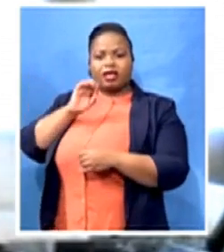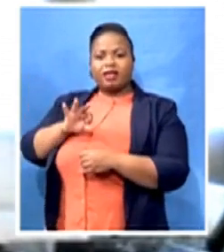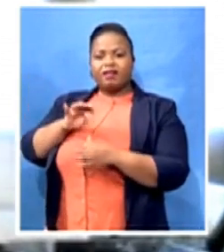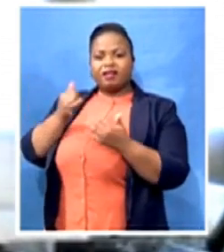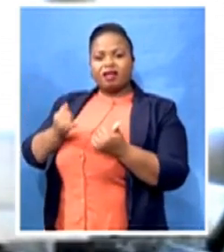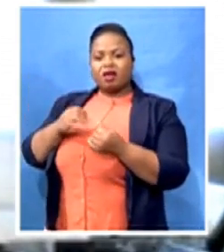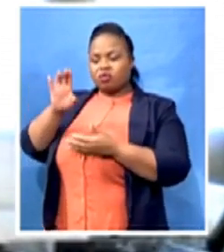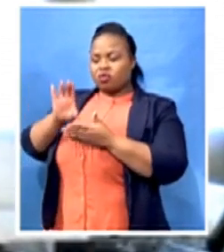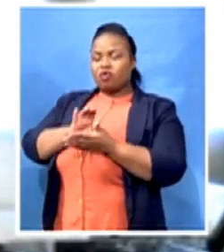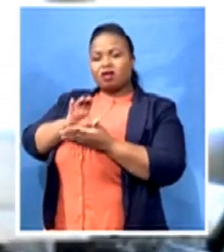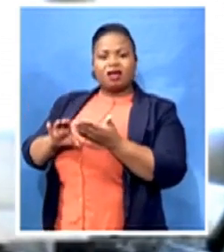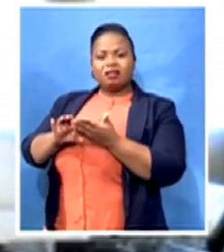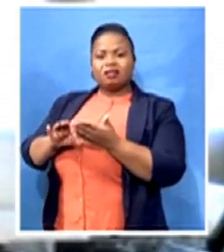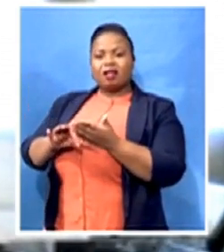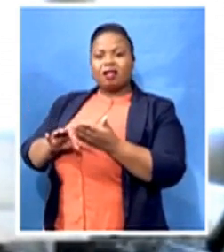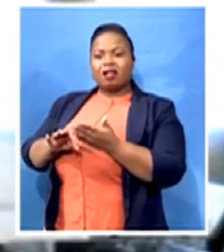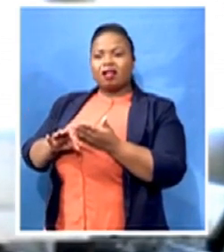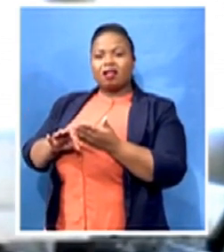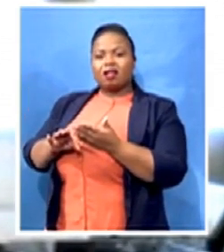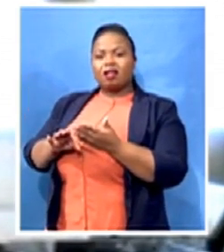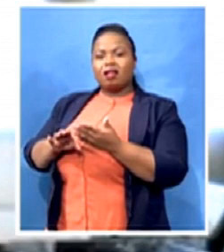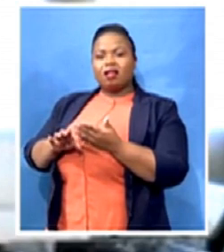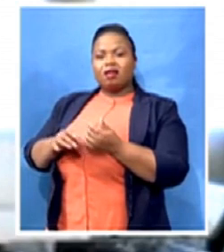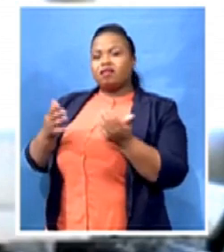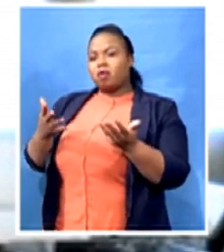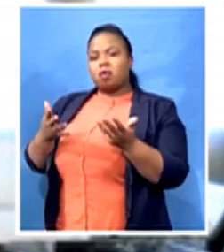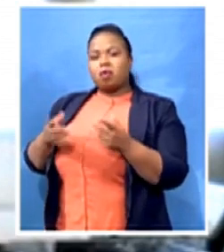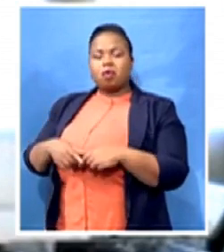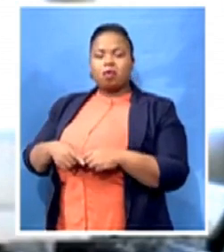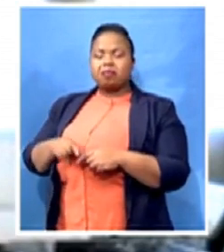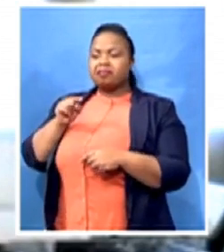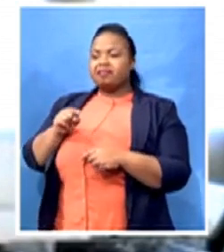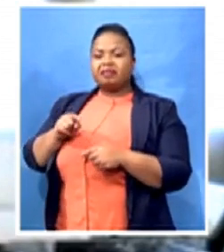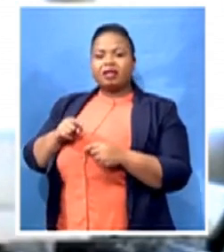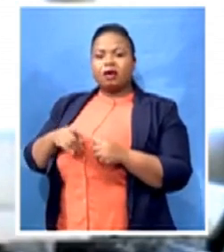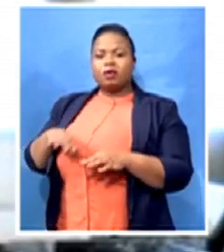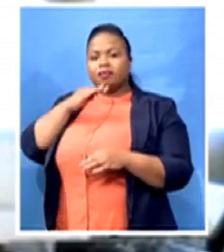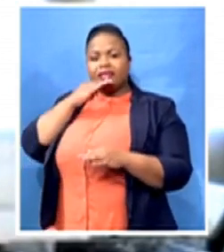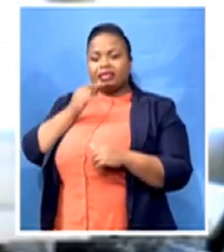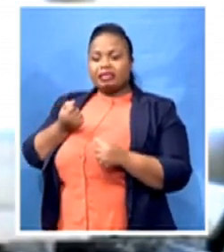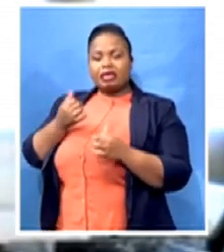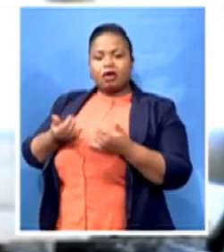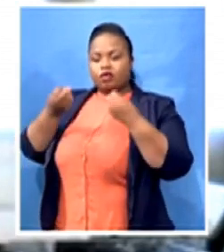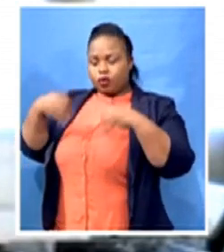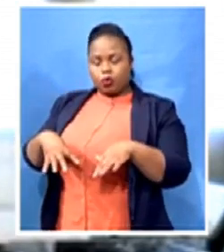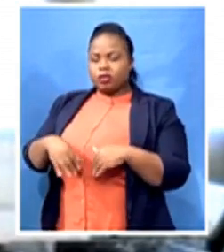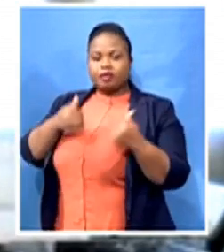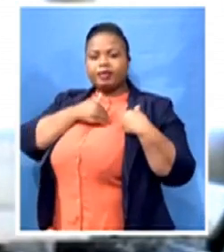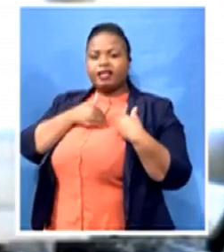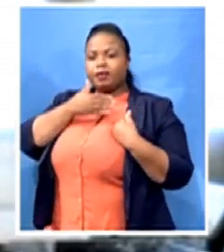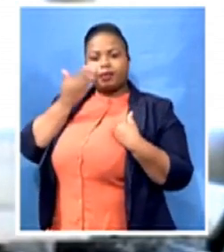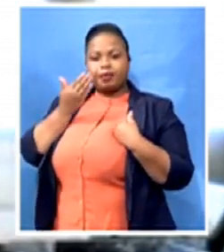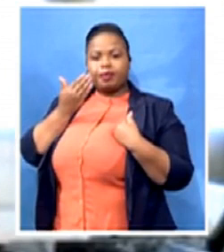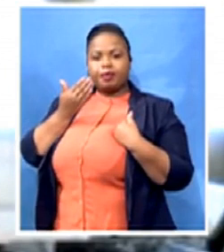or the security on the asset insofar as loss is concerned for the finance house by the consumer